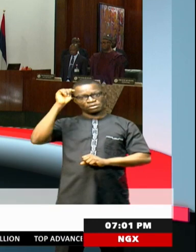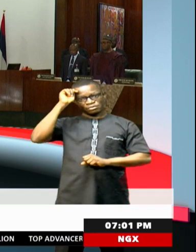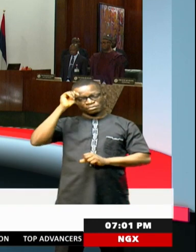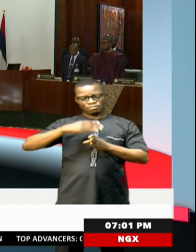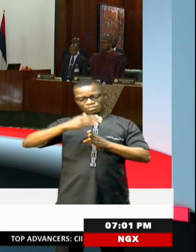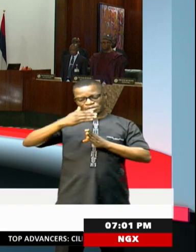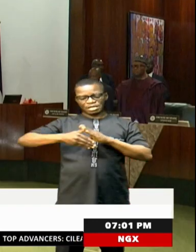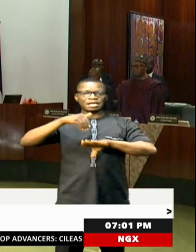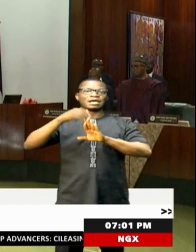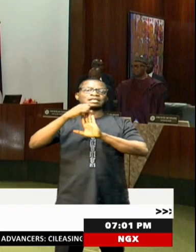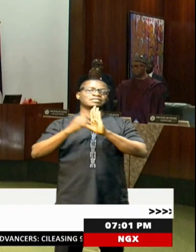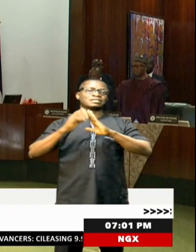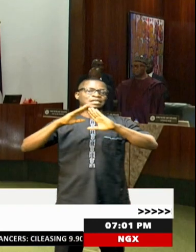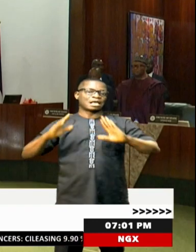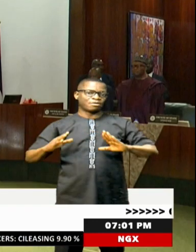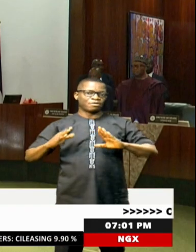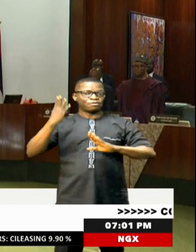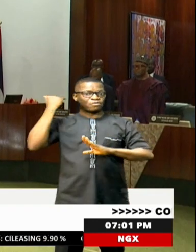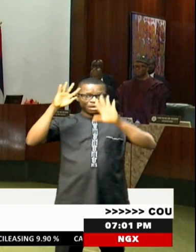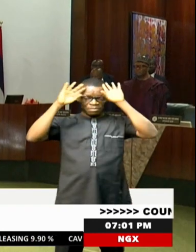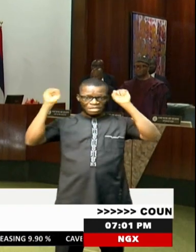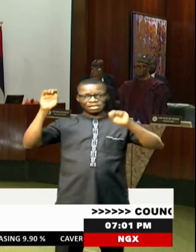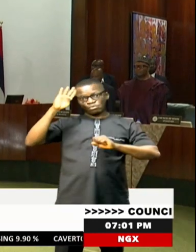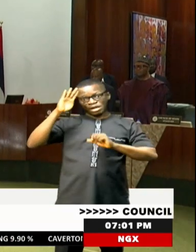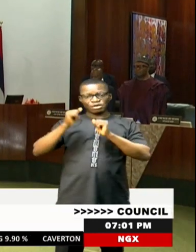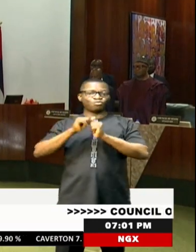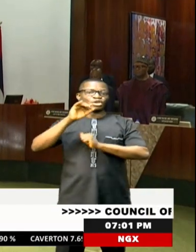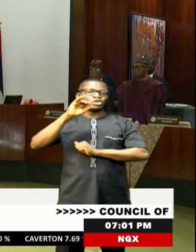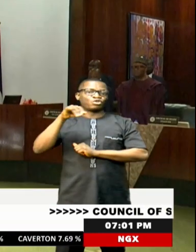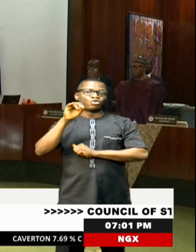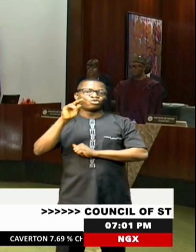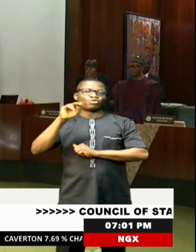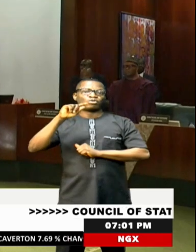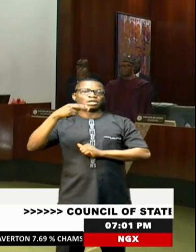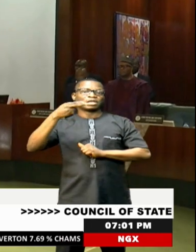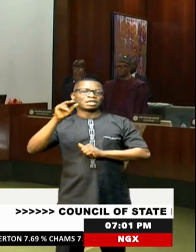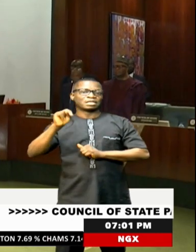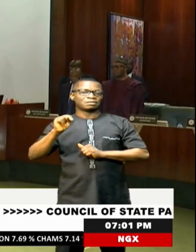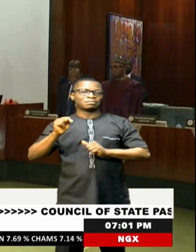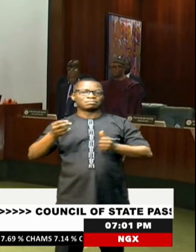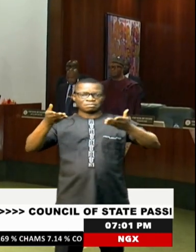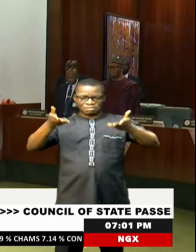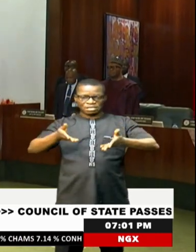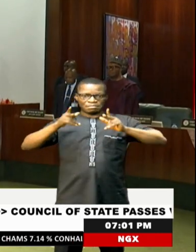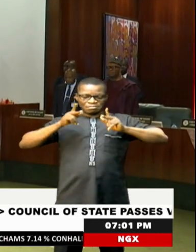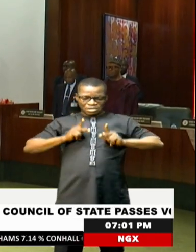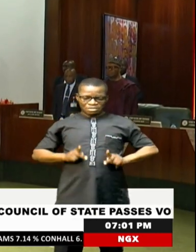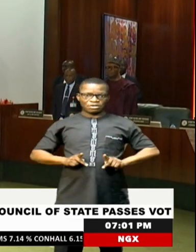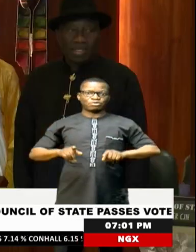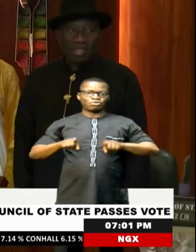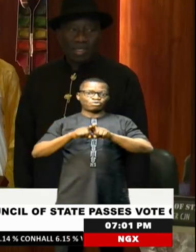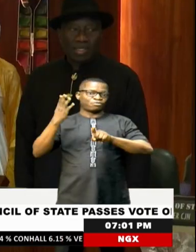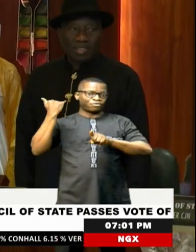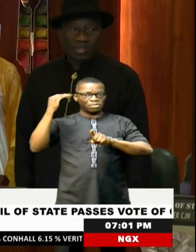Statehouse. Former Presidents Muhammadu Buhari and Goodluck Jonathan were in the Council Chamber for the meeting while former Heads of State